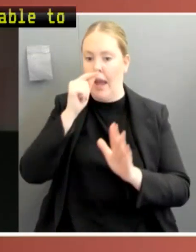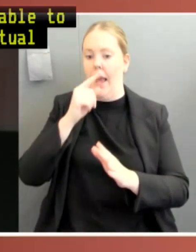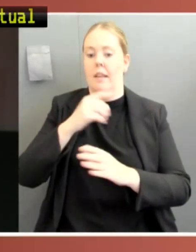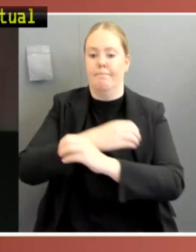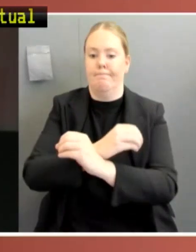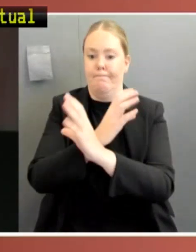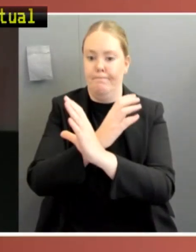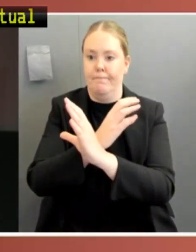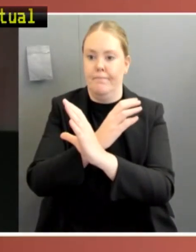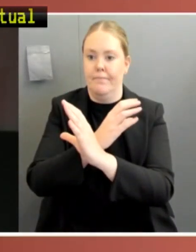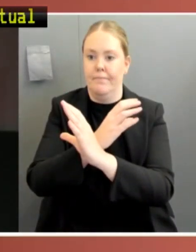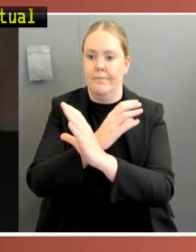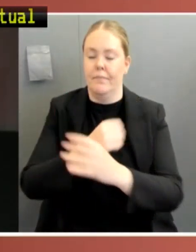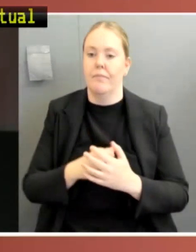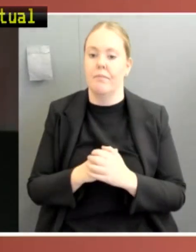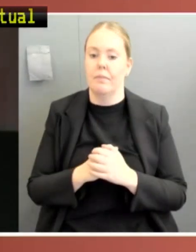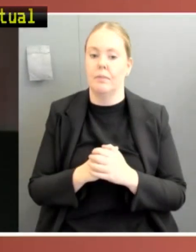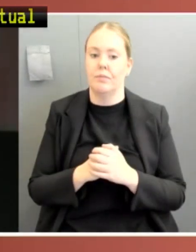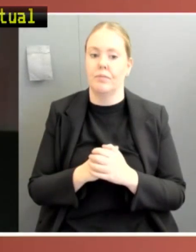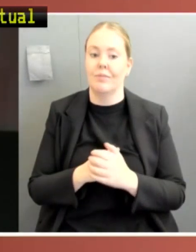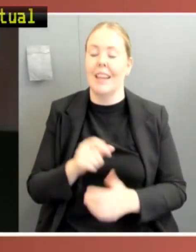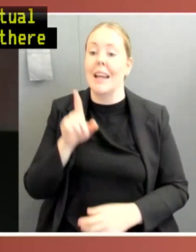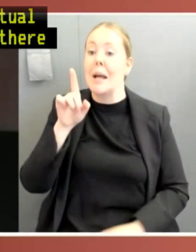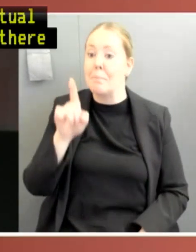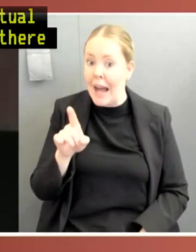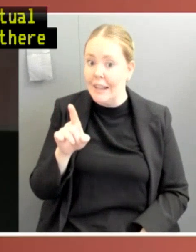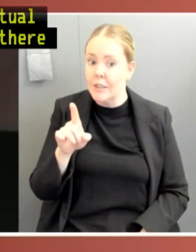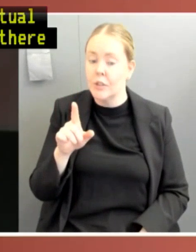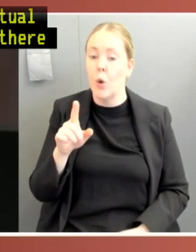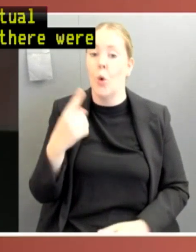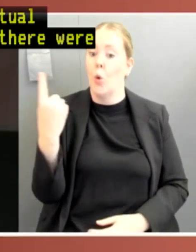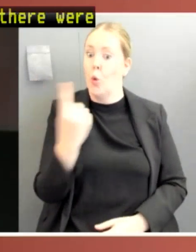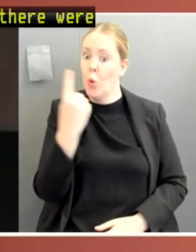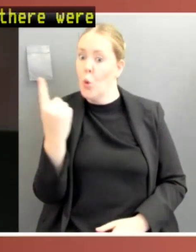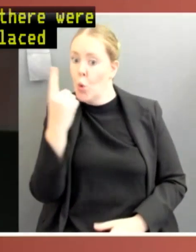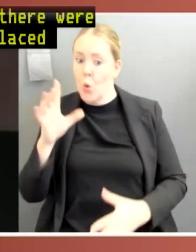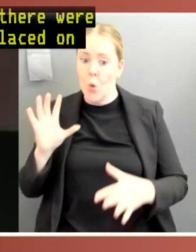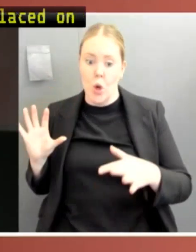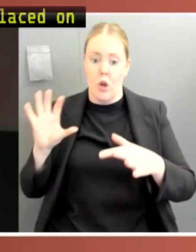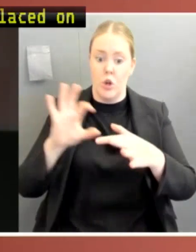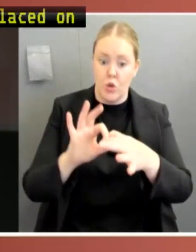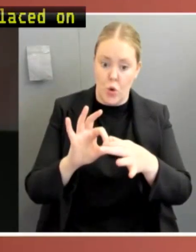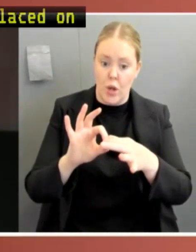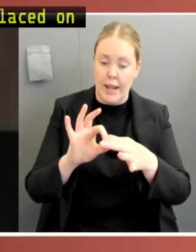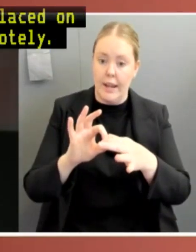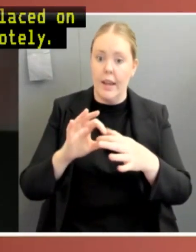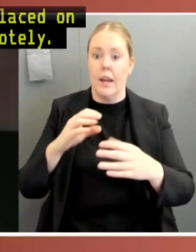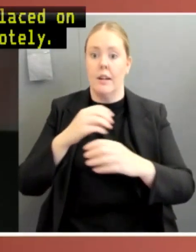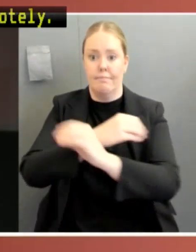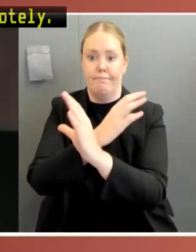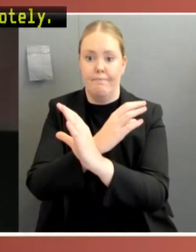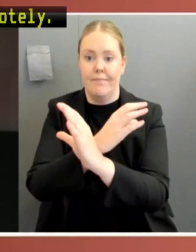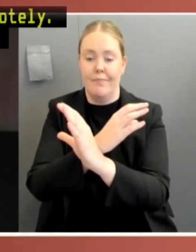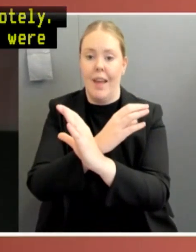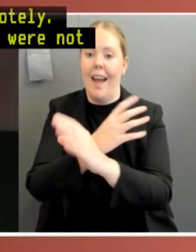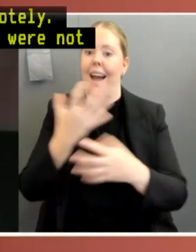Nevertheless, there were significant restrictions placed on those who would attend remotely. Those participating online were not permitted to vote, they were not permitted